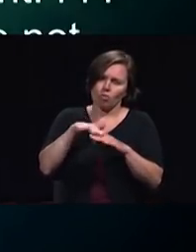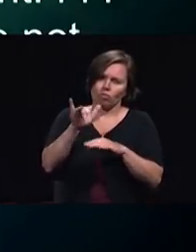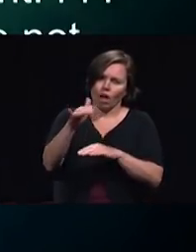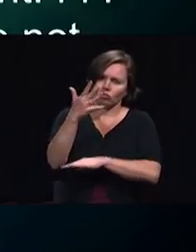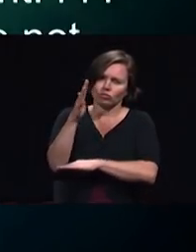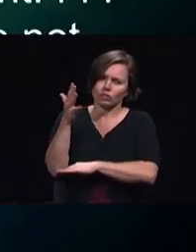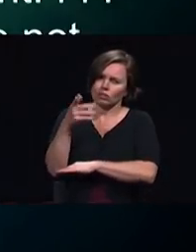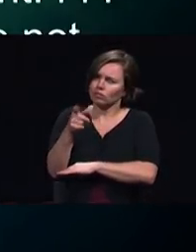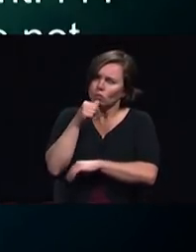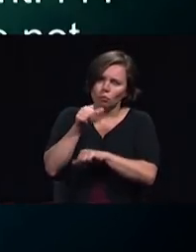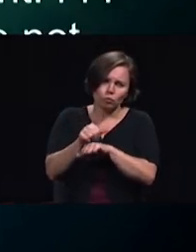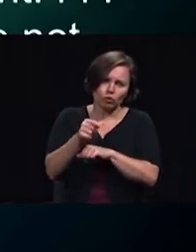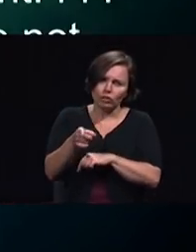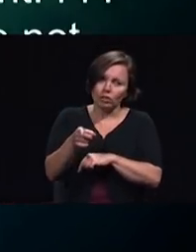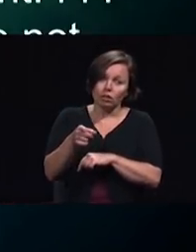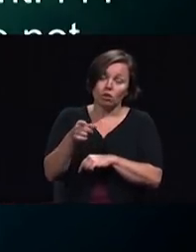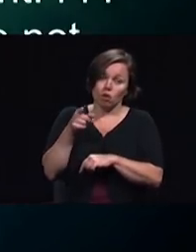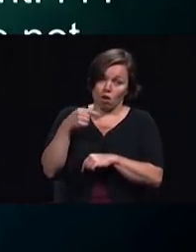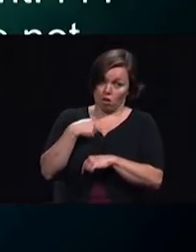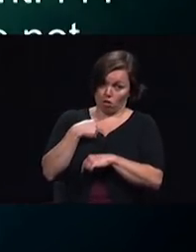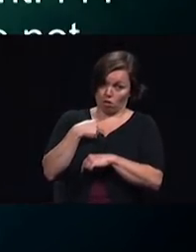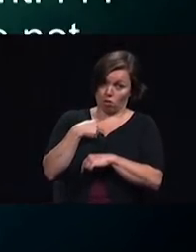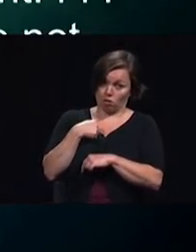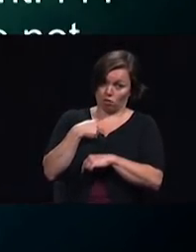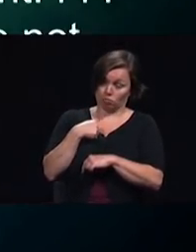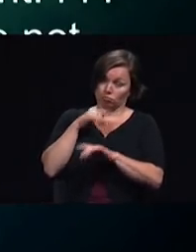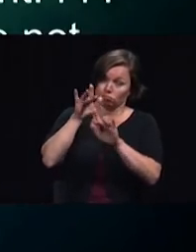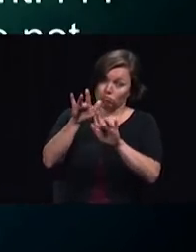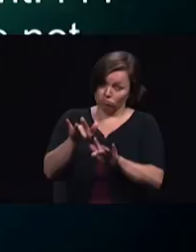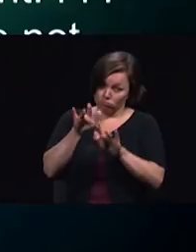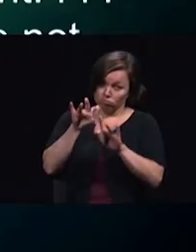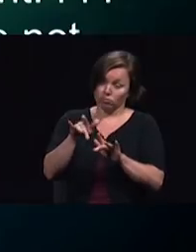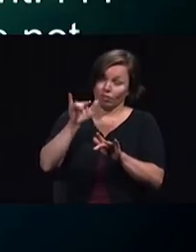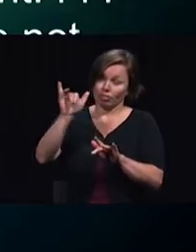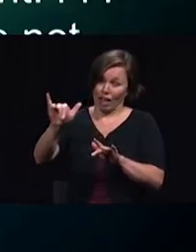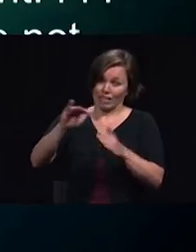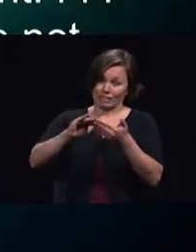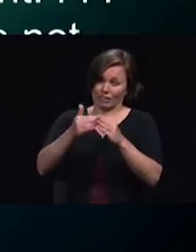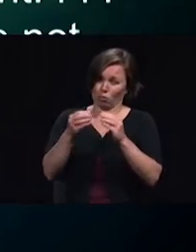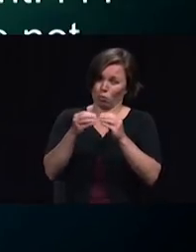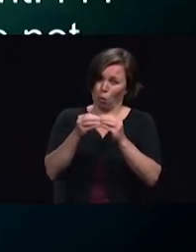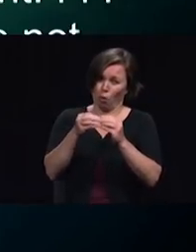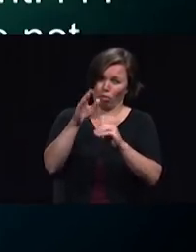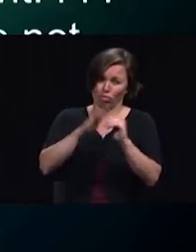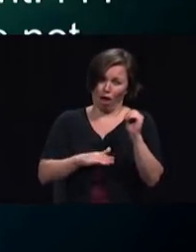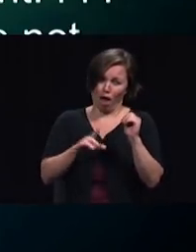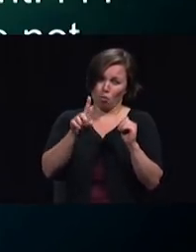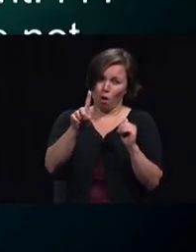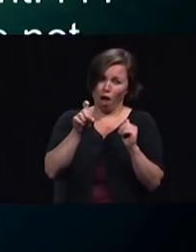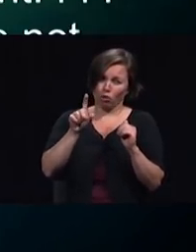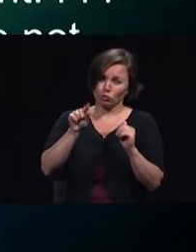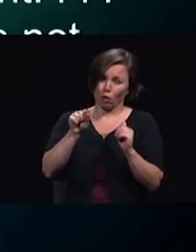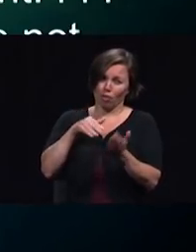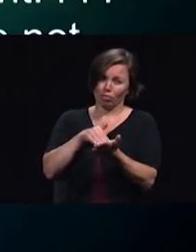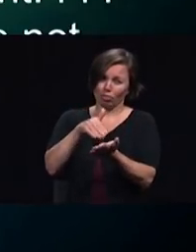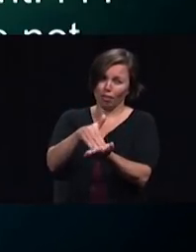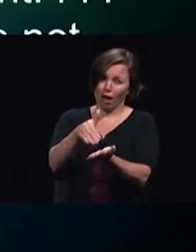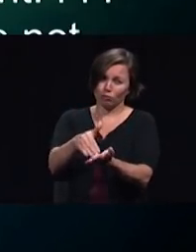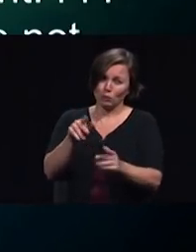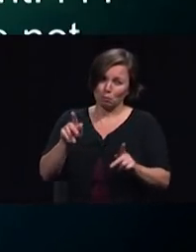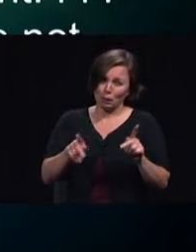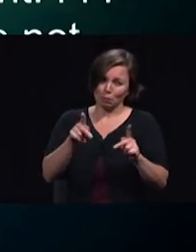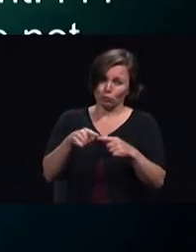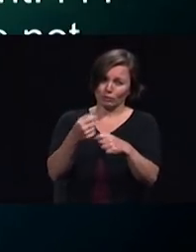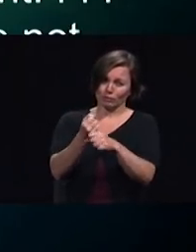pity Nineveh that great city in which are more than 120,000 persons God taught us a specific